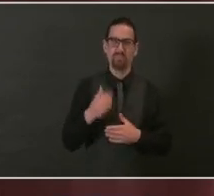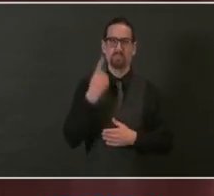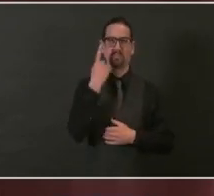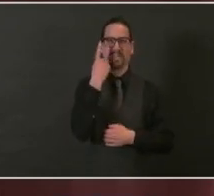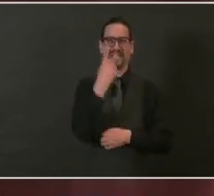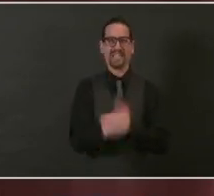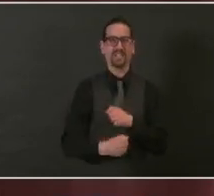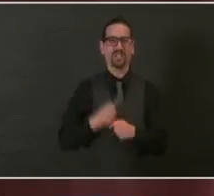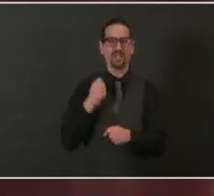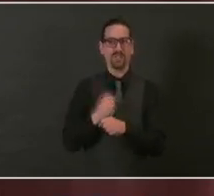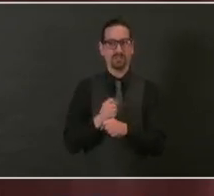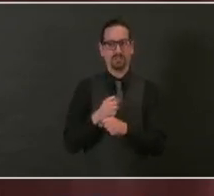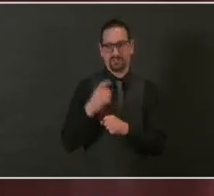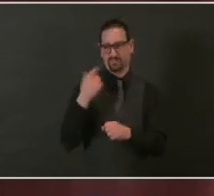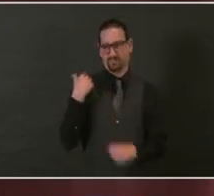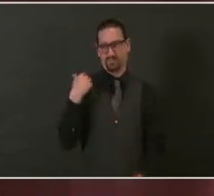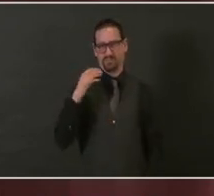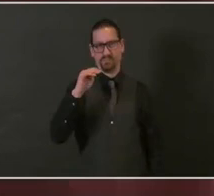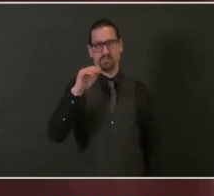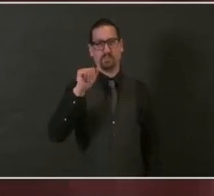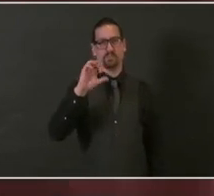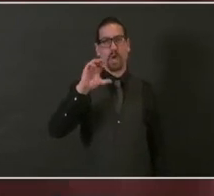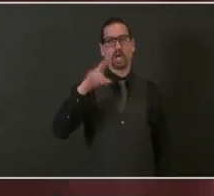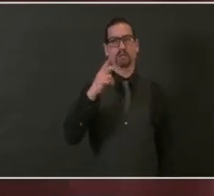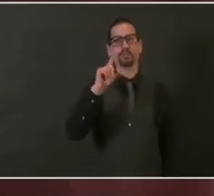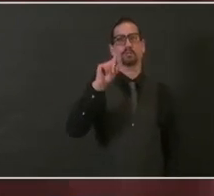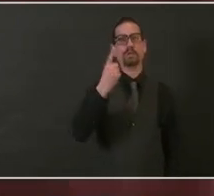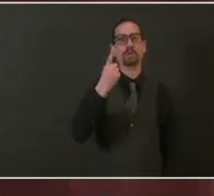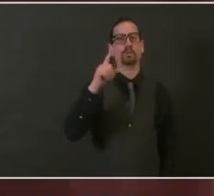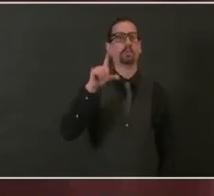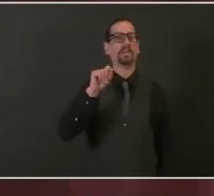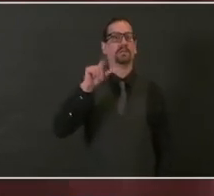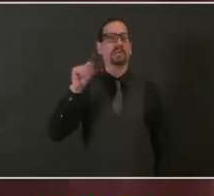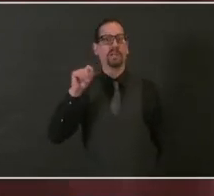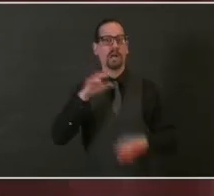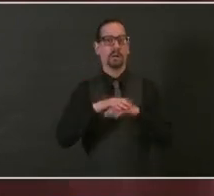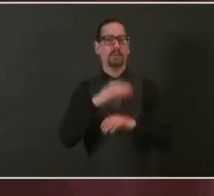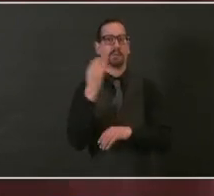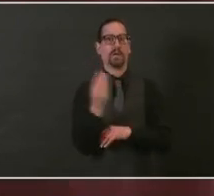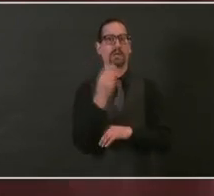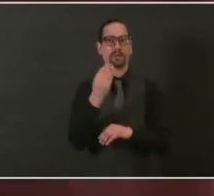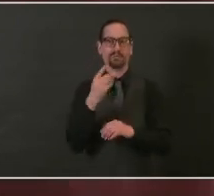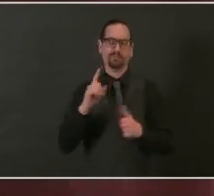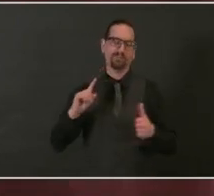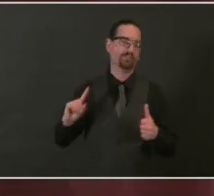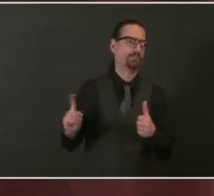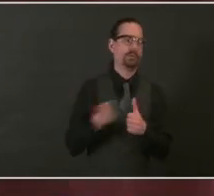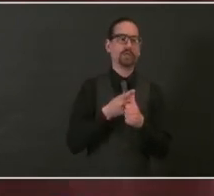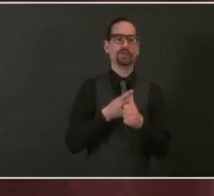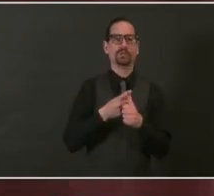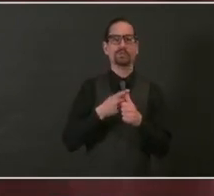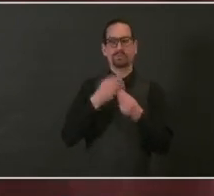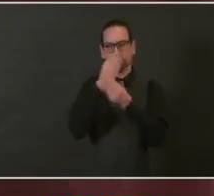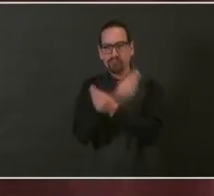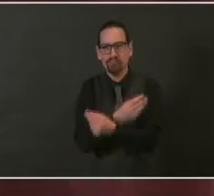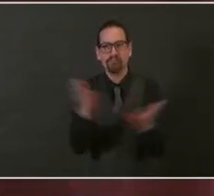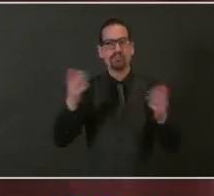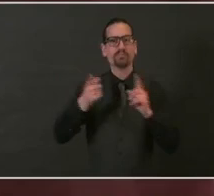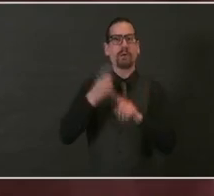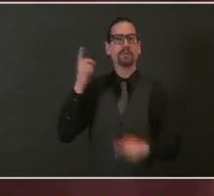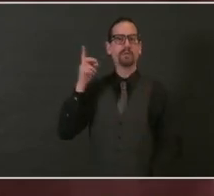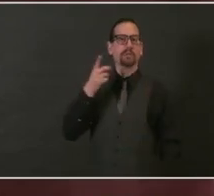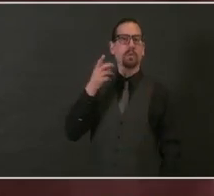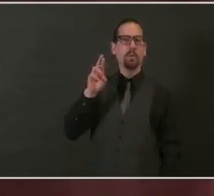we announced that Dr. Eva King and her team at our RIDO State Health Laboratories had